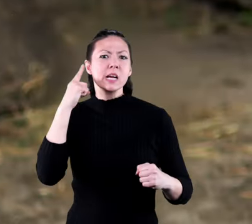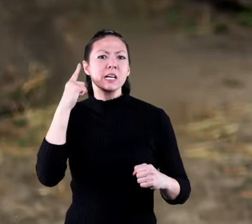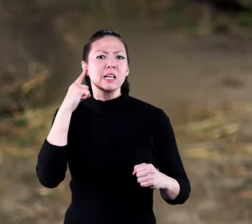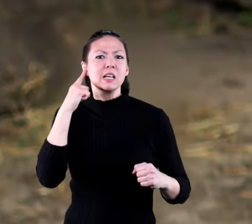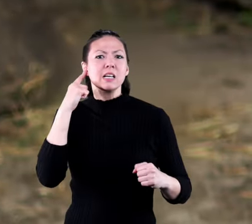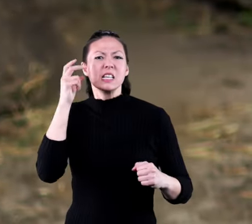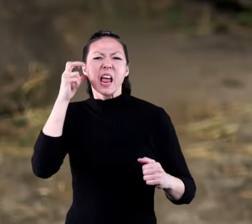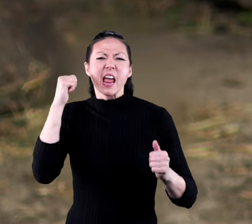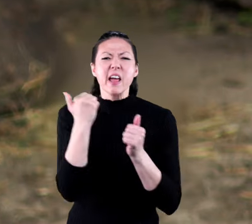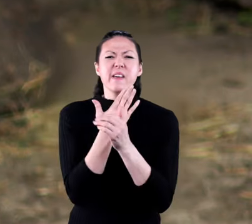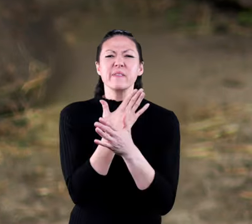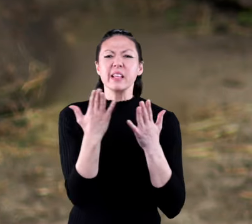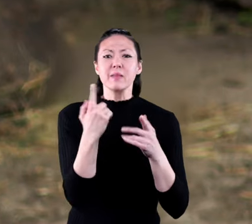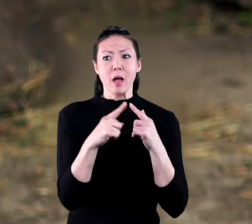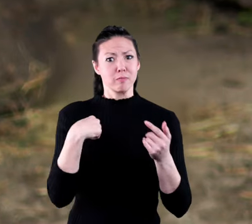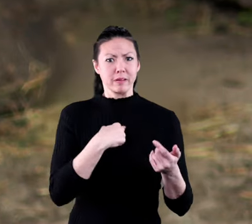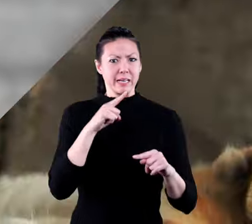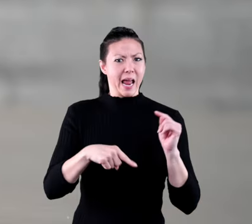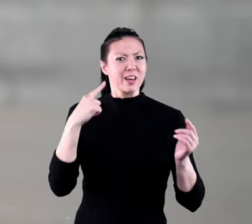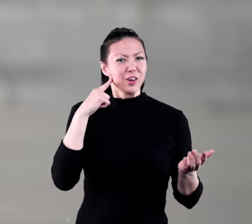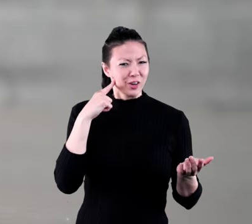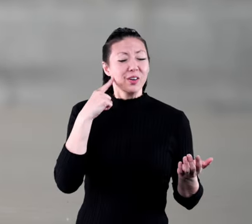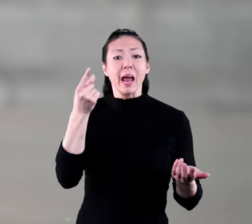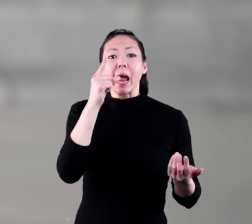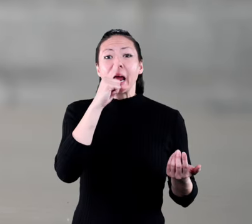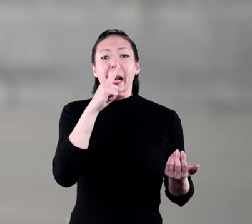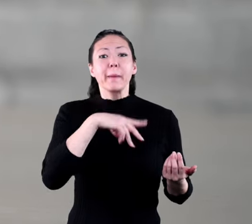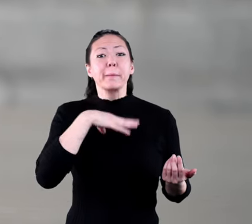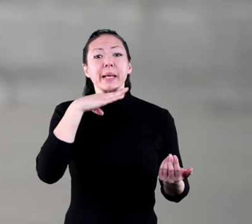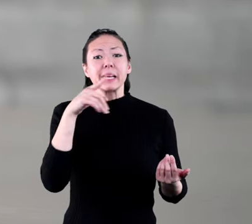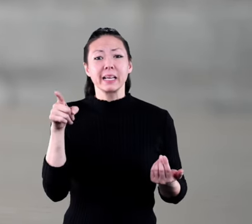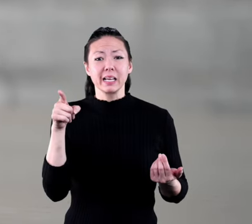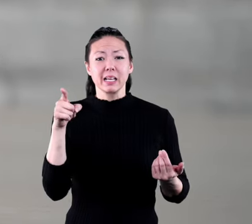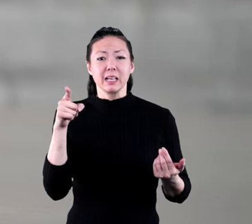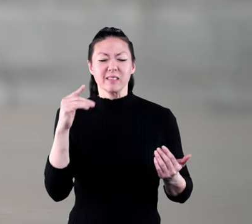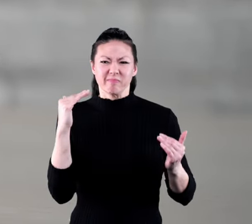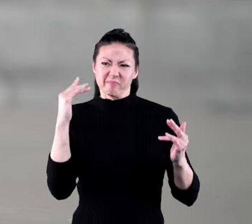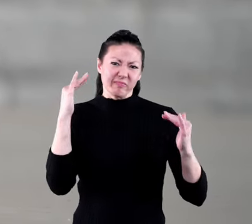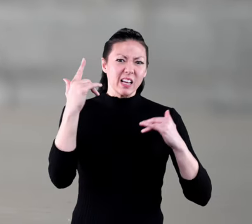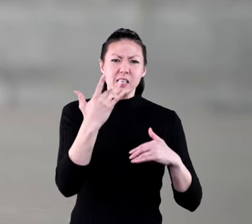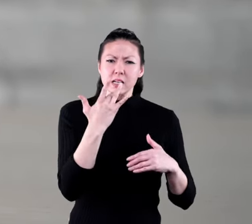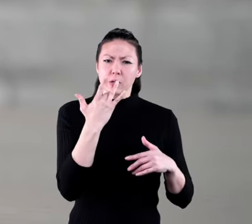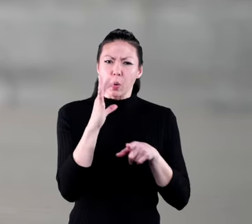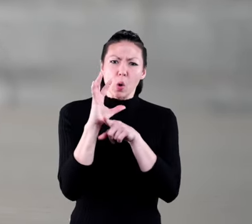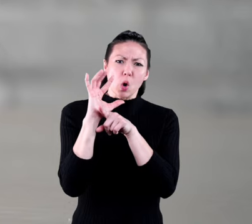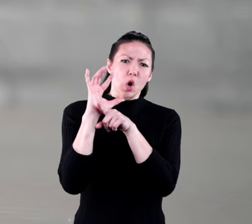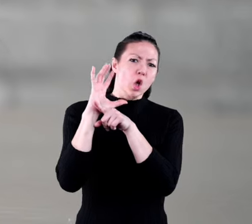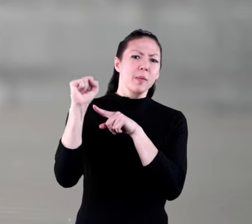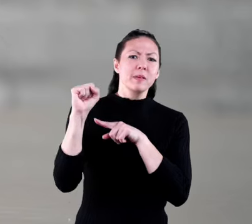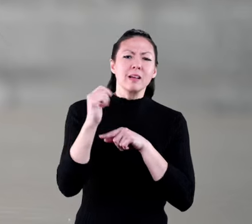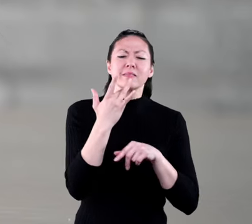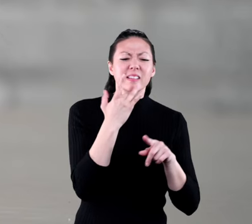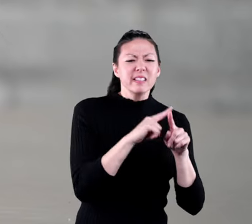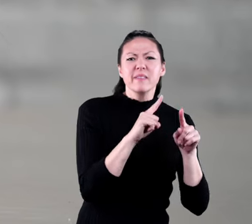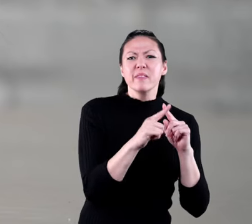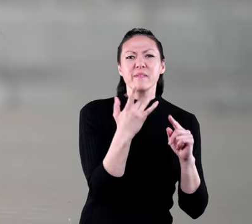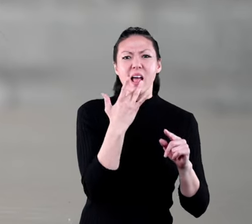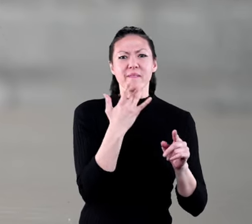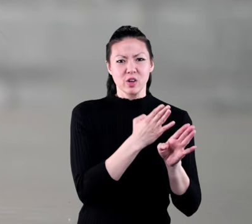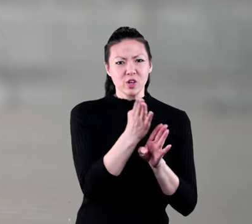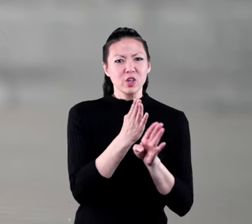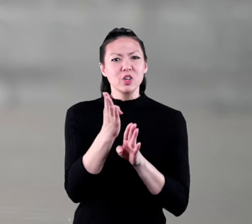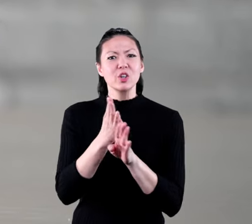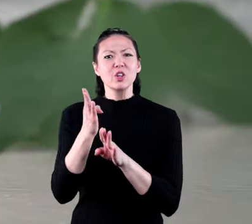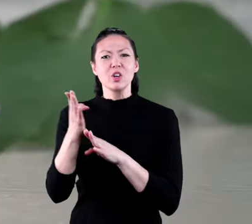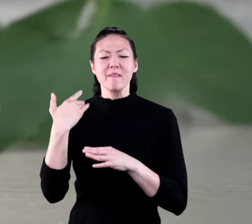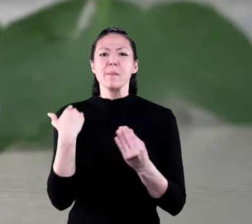can hear a dog whistle but we can't guinea pigs have an advanced sense of taste that help them identify different food flavors